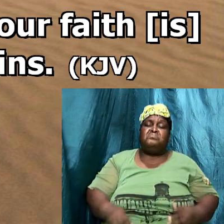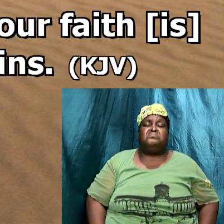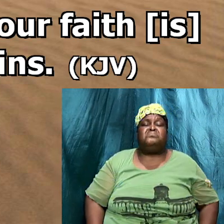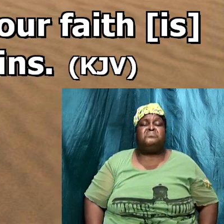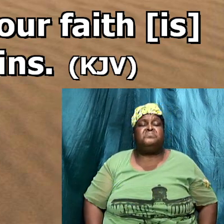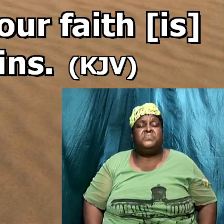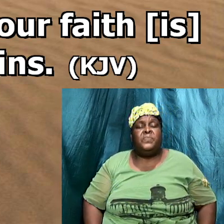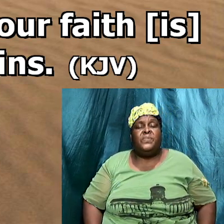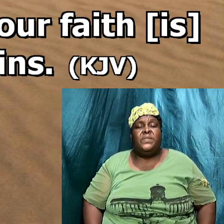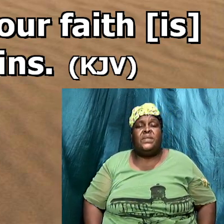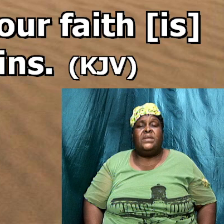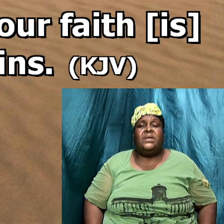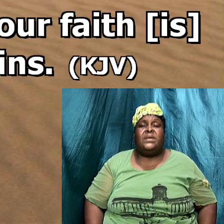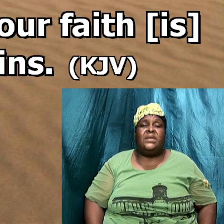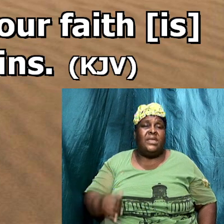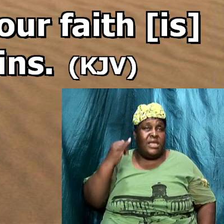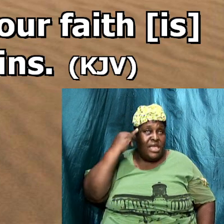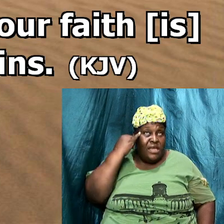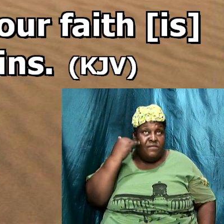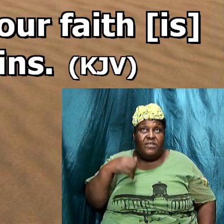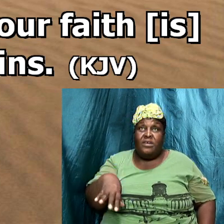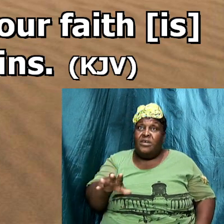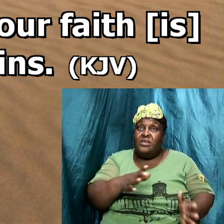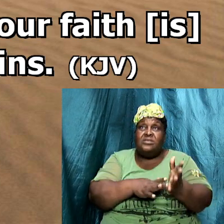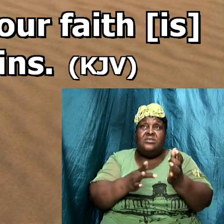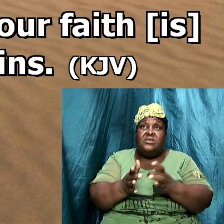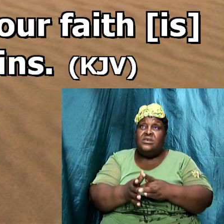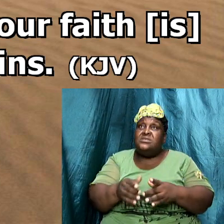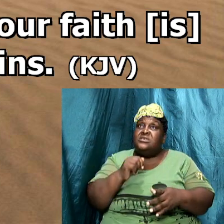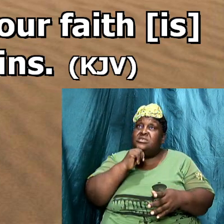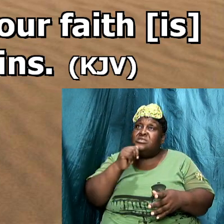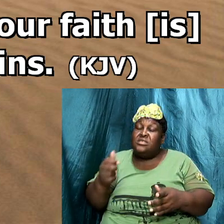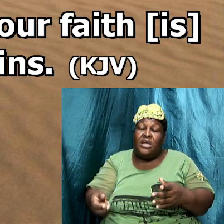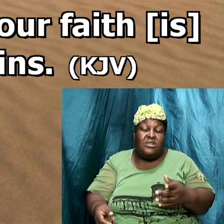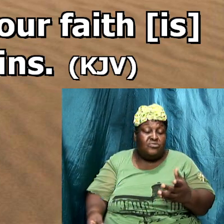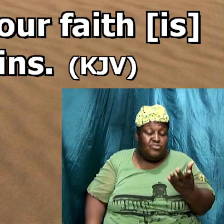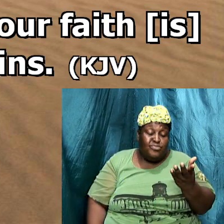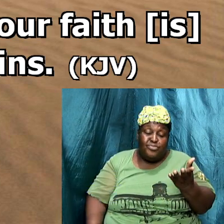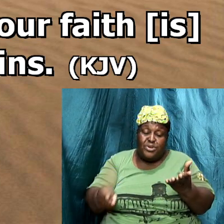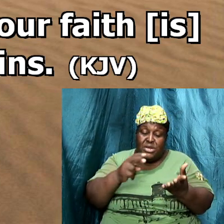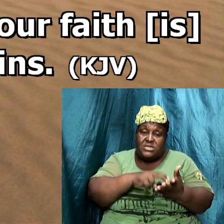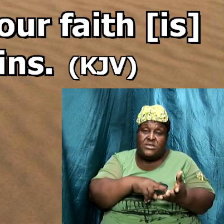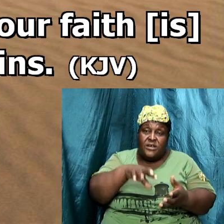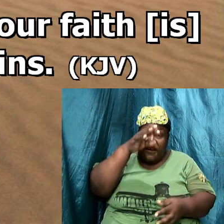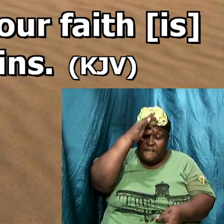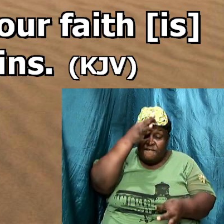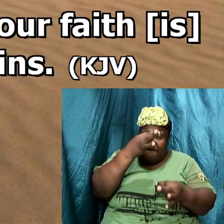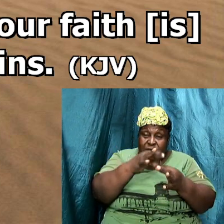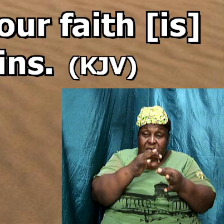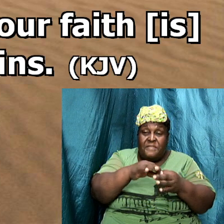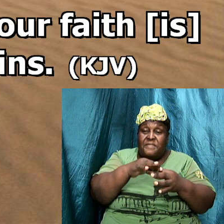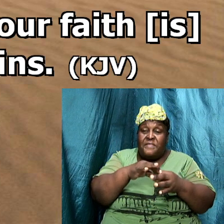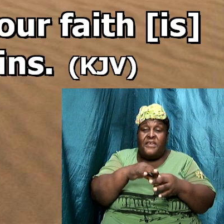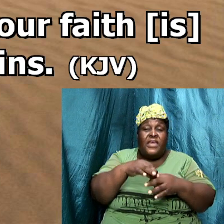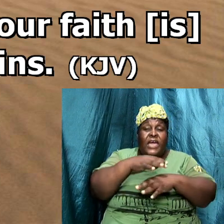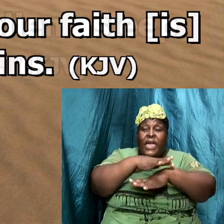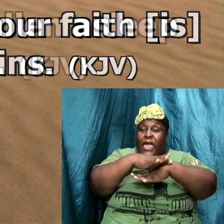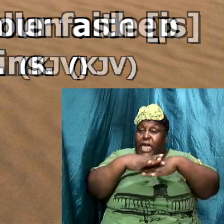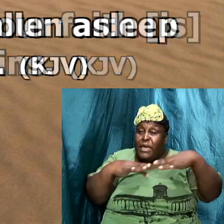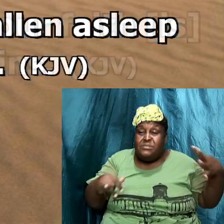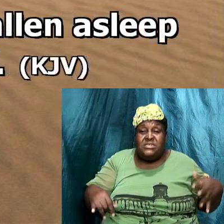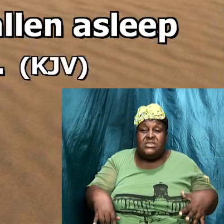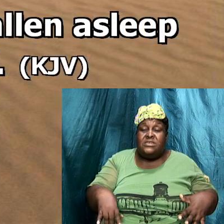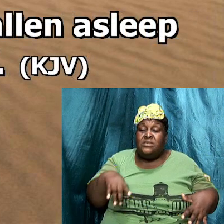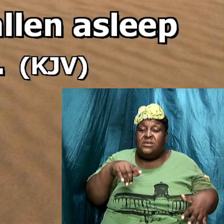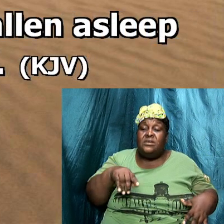and if Christ be not raised your faith amen is vain you are stealing your sins you're